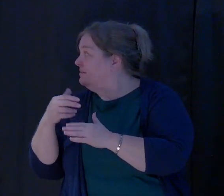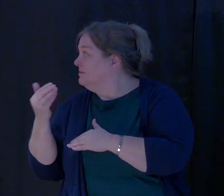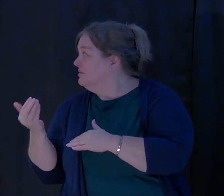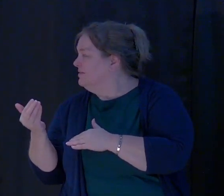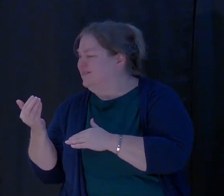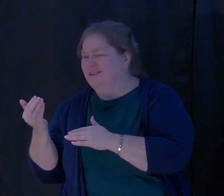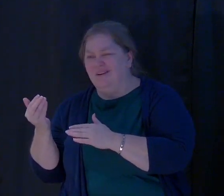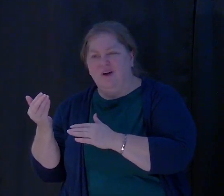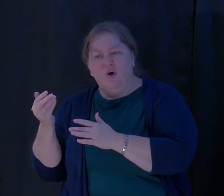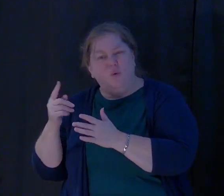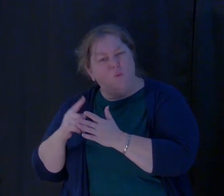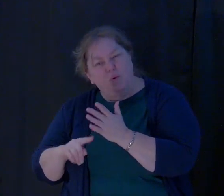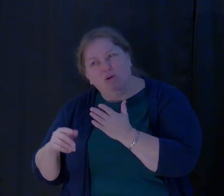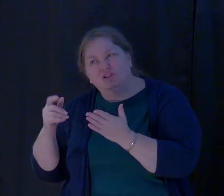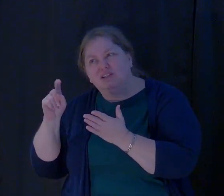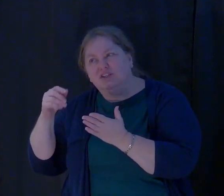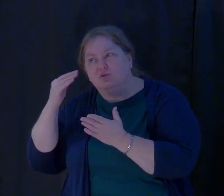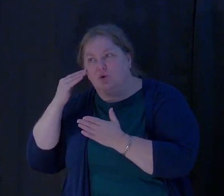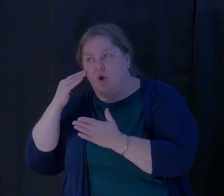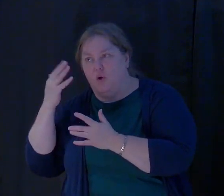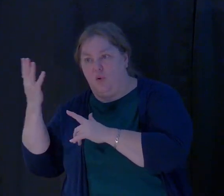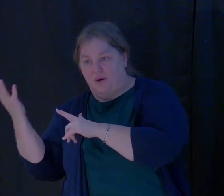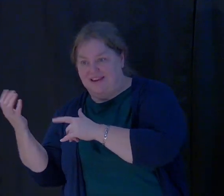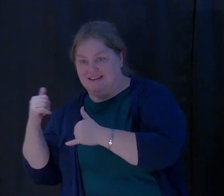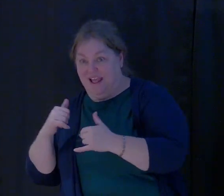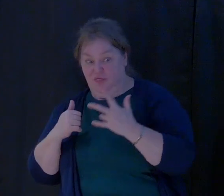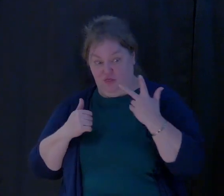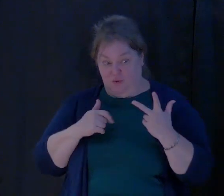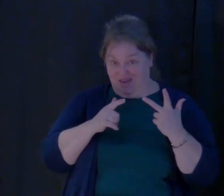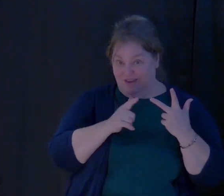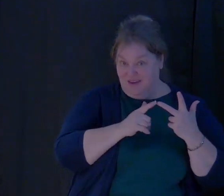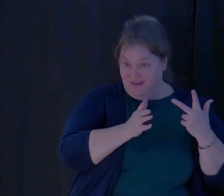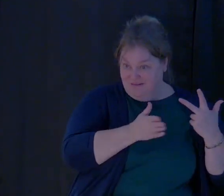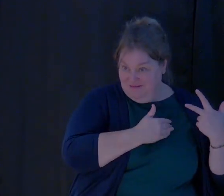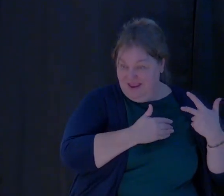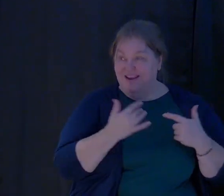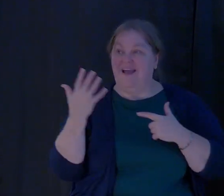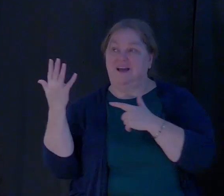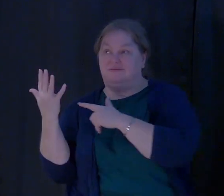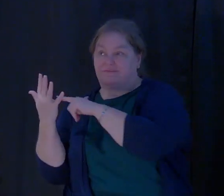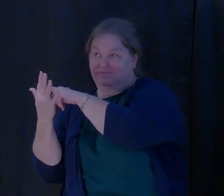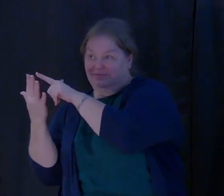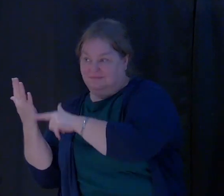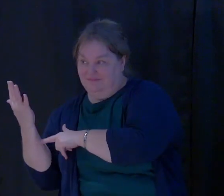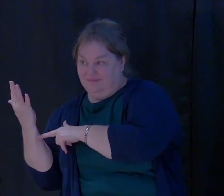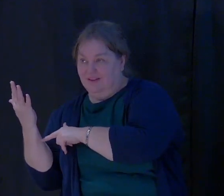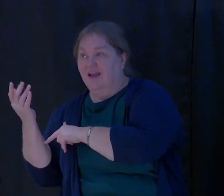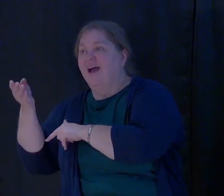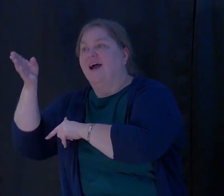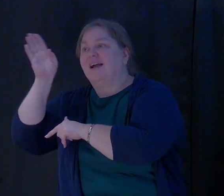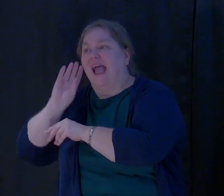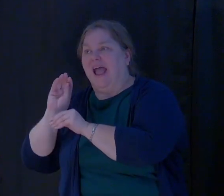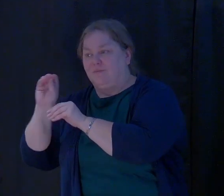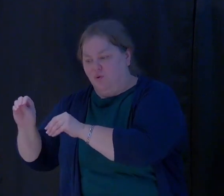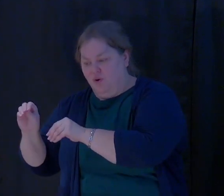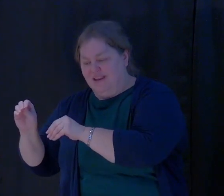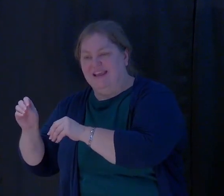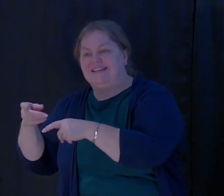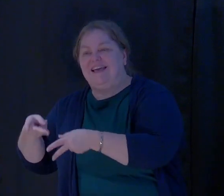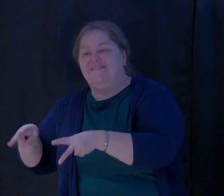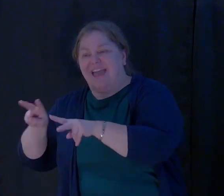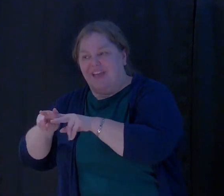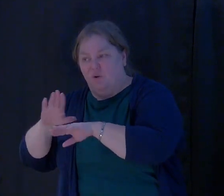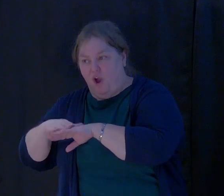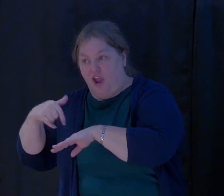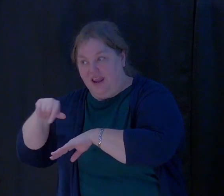what to know. What do we need to know about this and how do we need to do this? God has placed value on us. We need